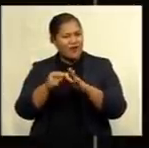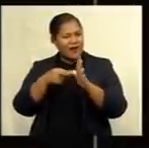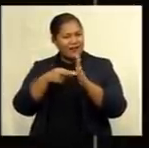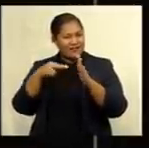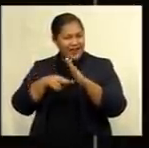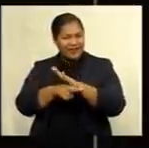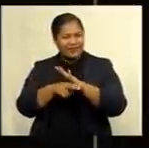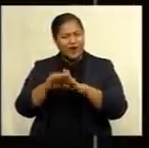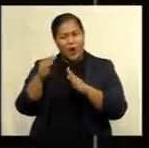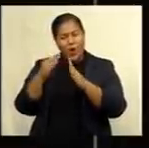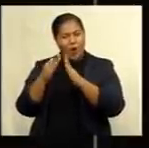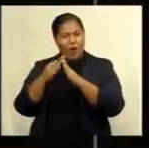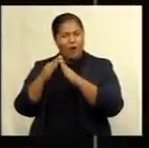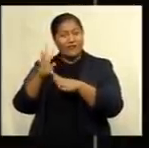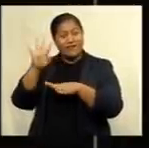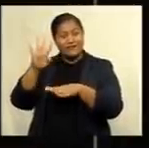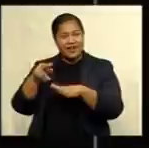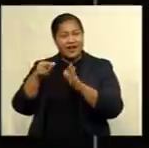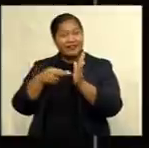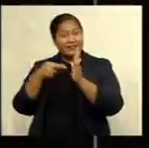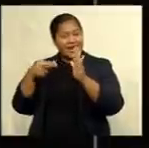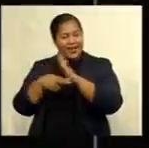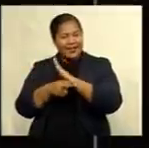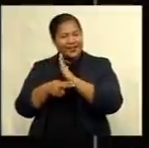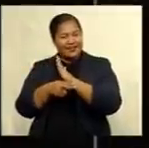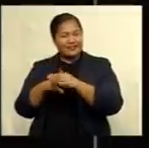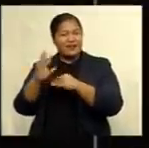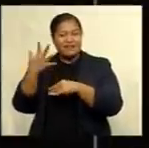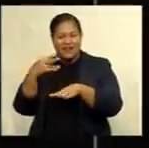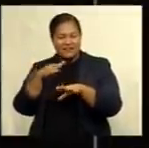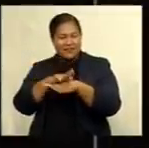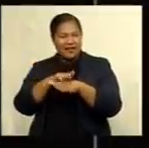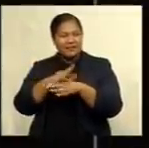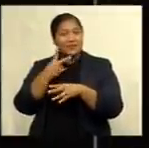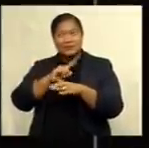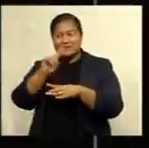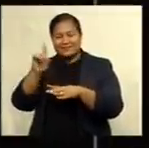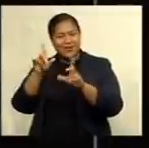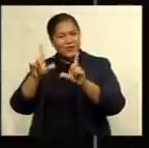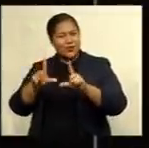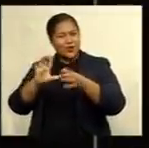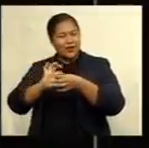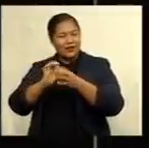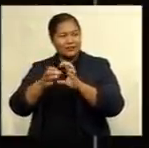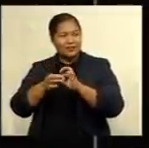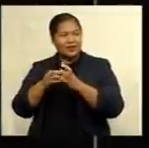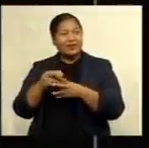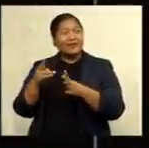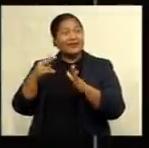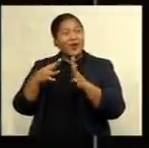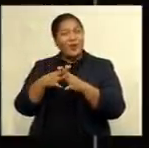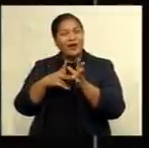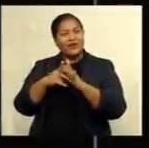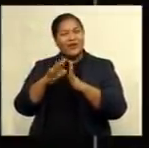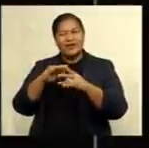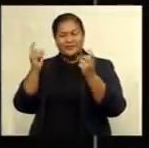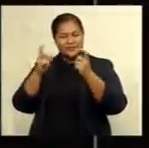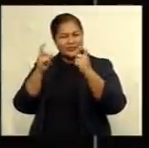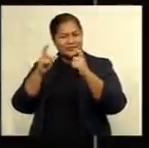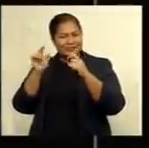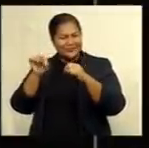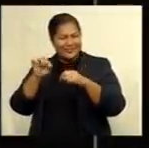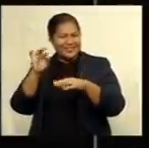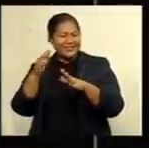away longer than expected and starring for Fiji at the Tokyo Olympics, Waningolo was greeted with cheers and beaming smiles this morning.